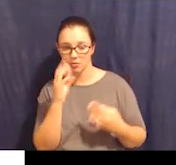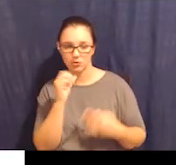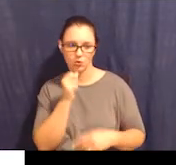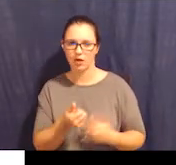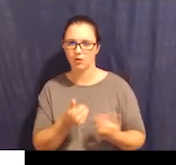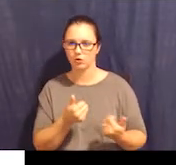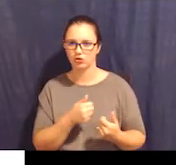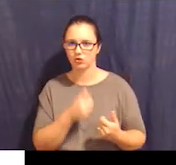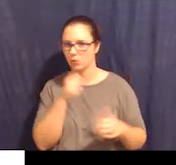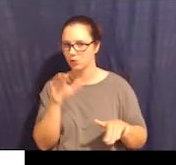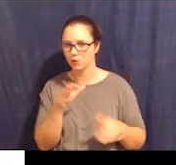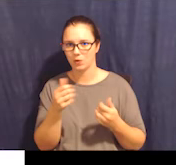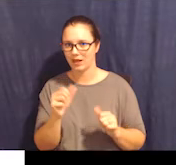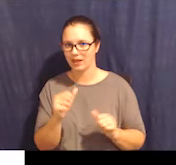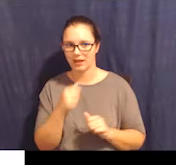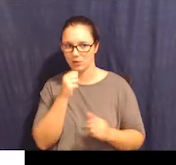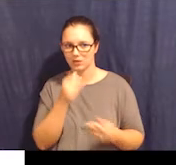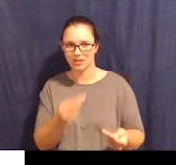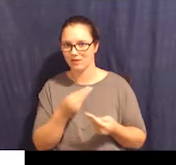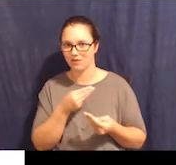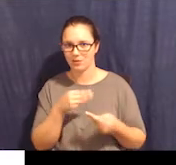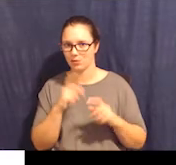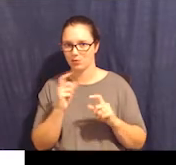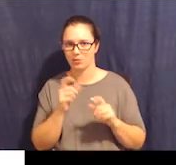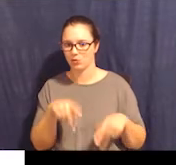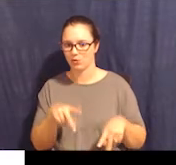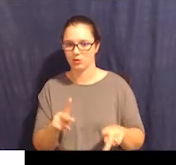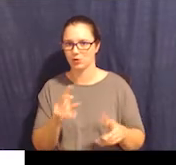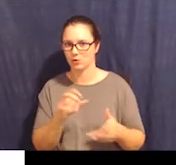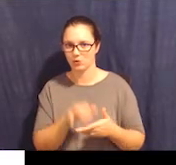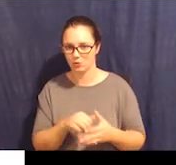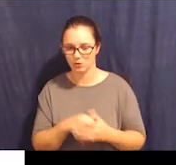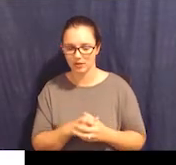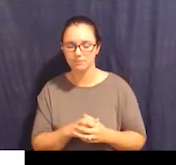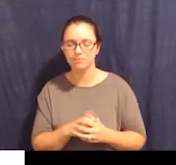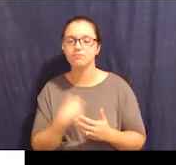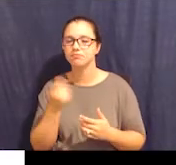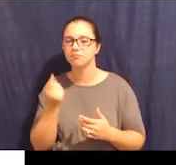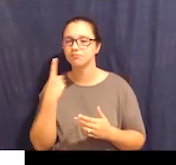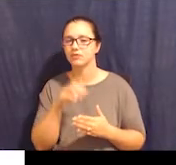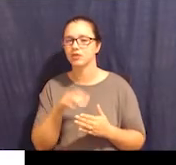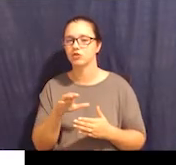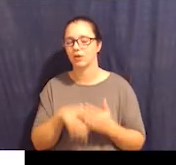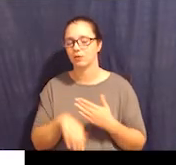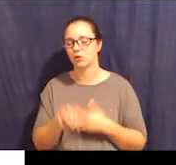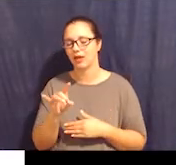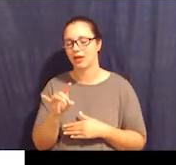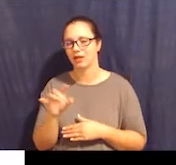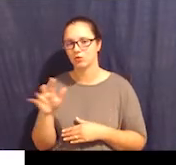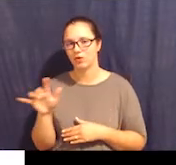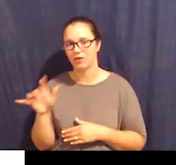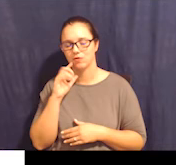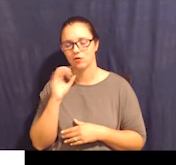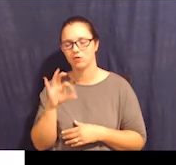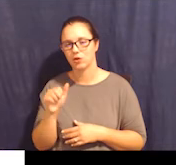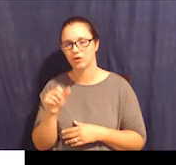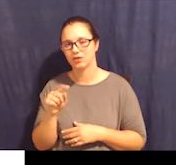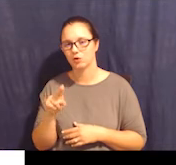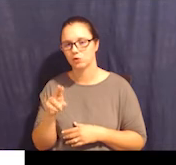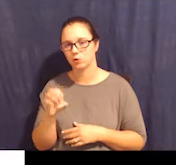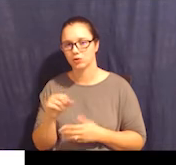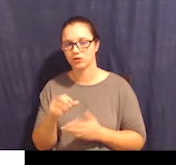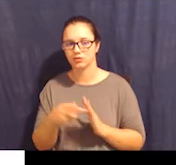And then I understand that chapter 825 of the Florida statutes makes it a crime to commit acts of abuse, neglect, or exploitation